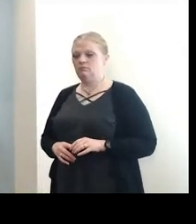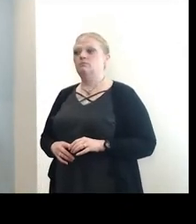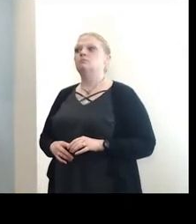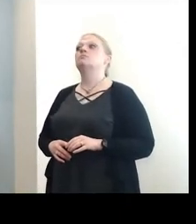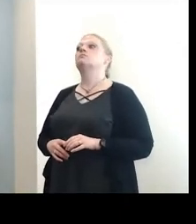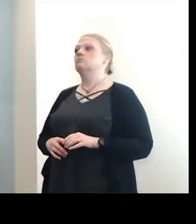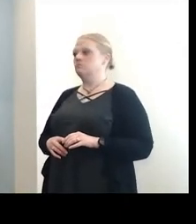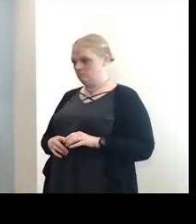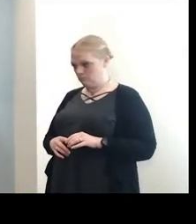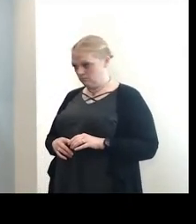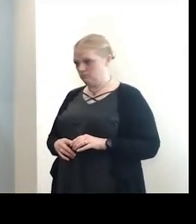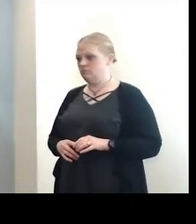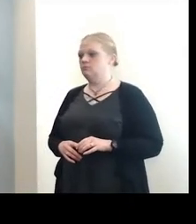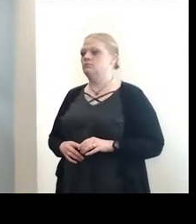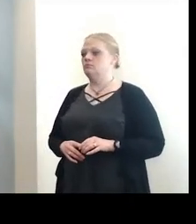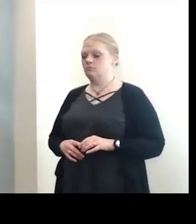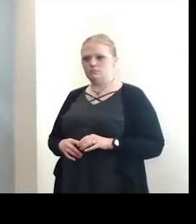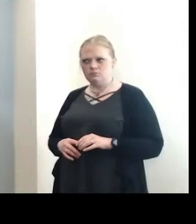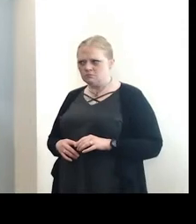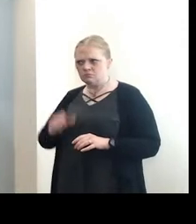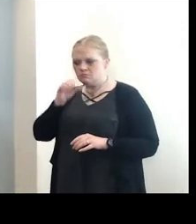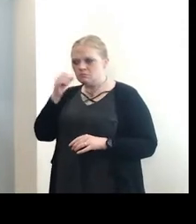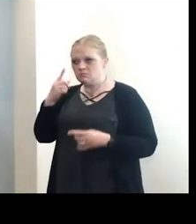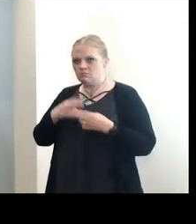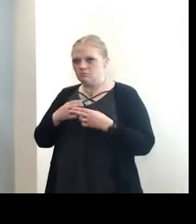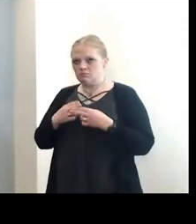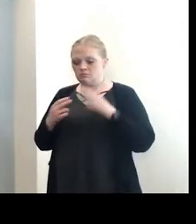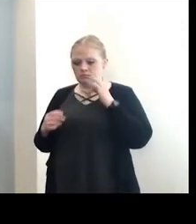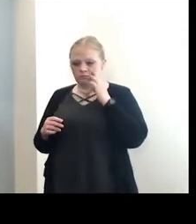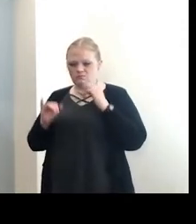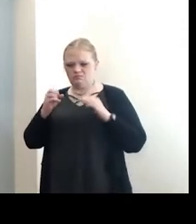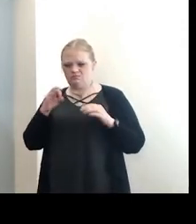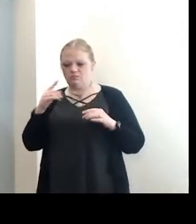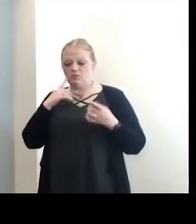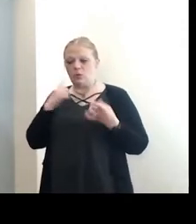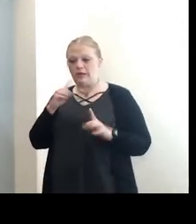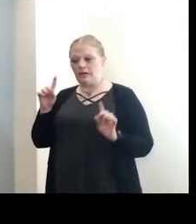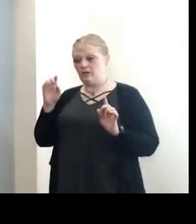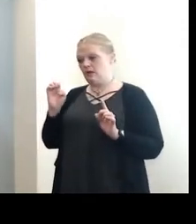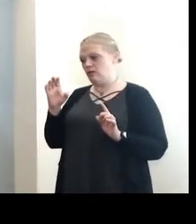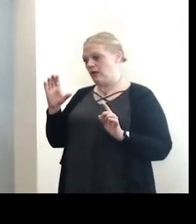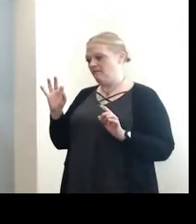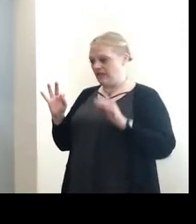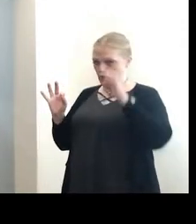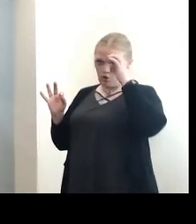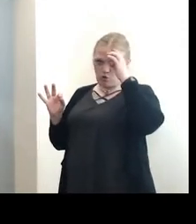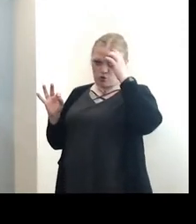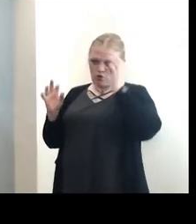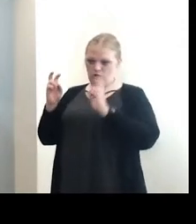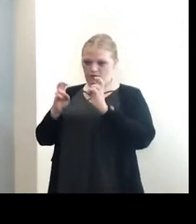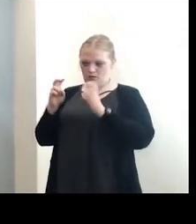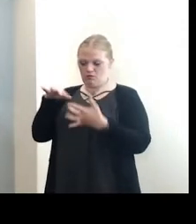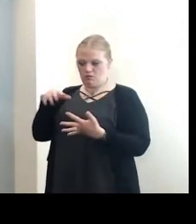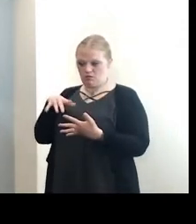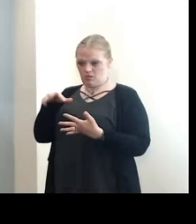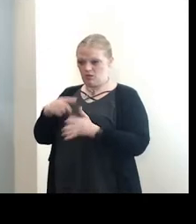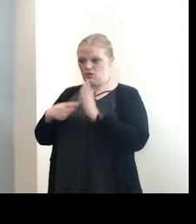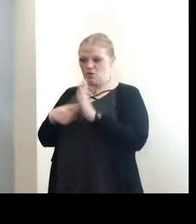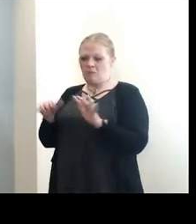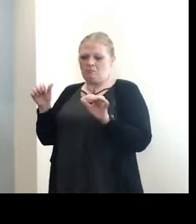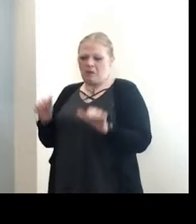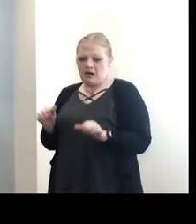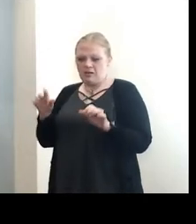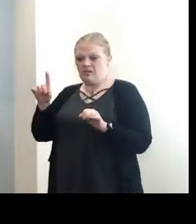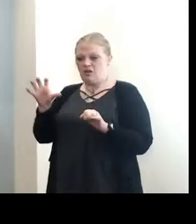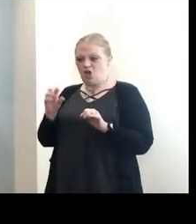Yes, I have County Executive Jeff Slauson here. With the announcement that the Erie County Fair had the study done that showed they could possibly have